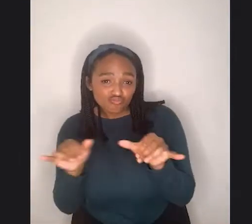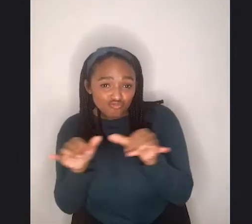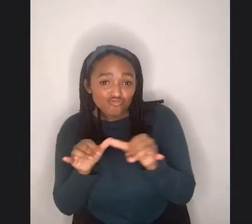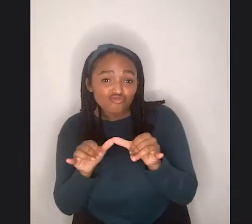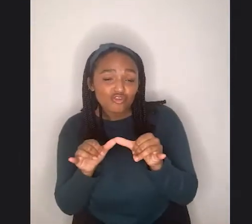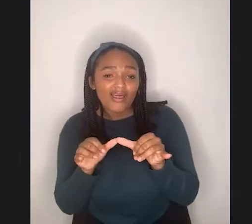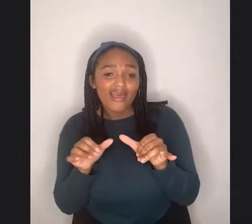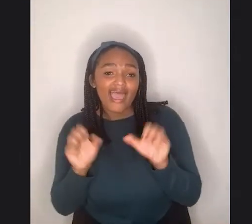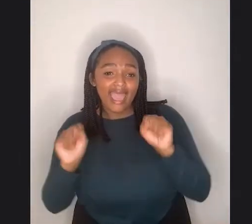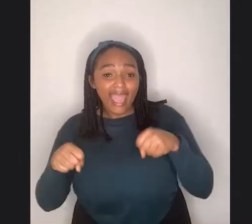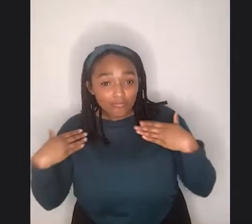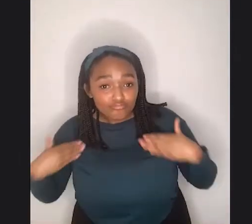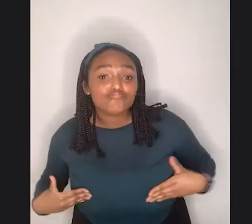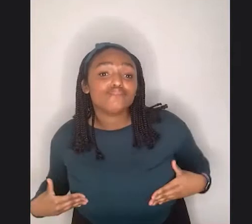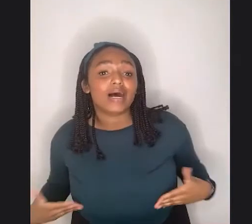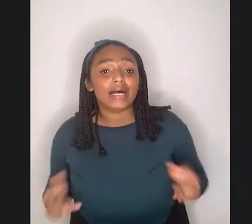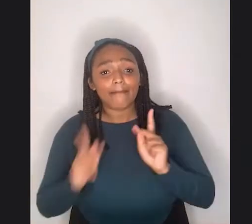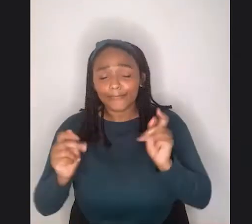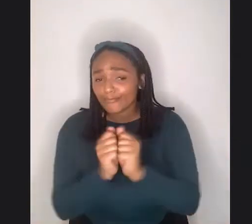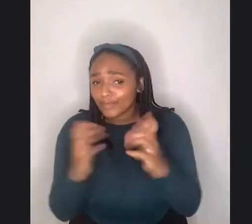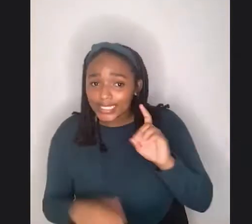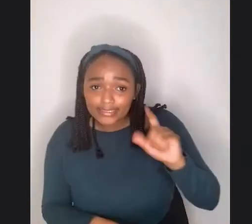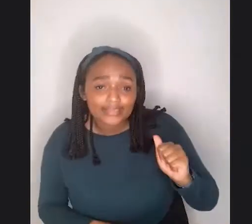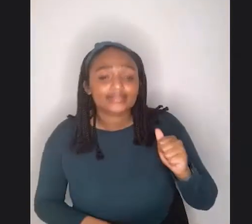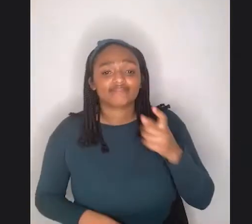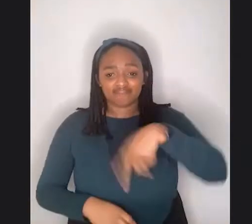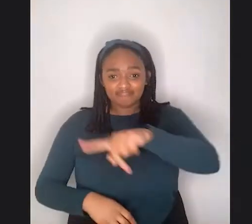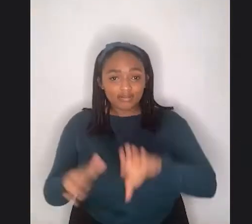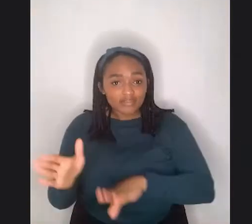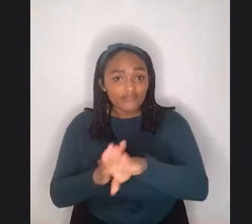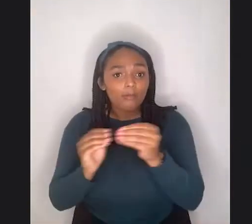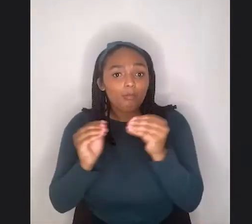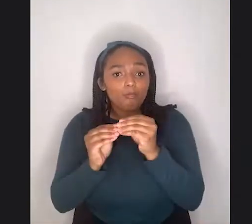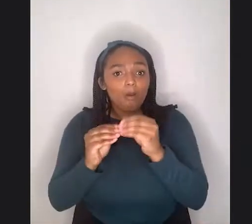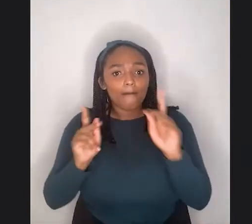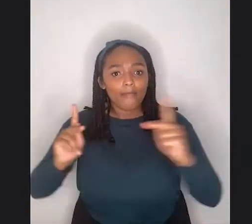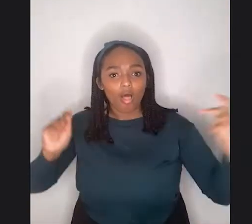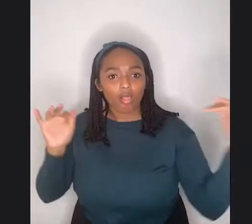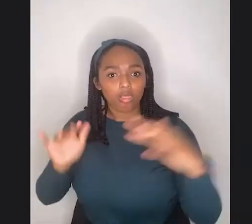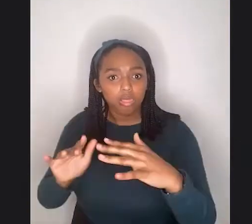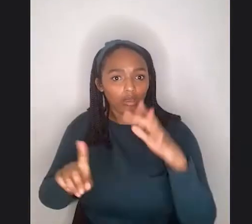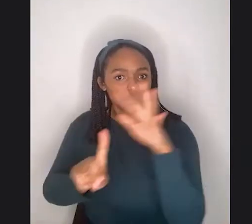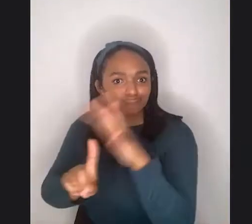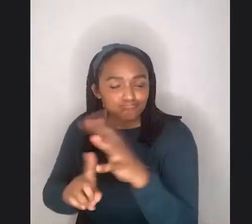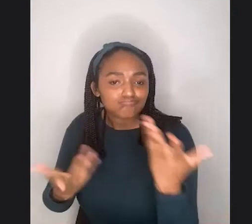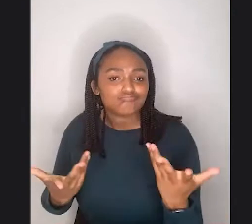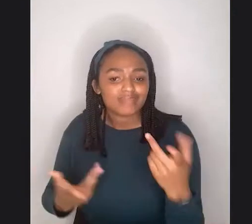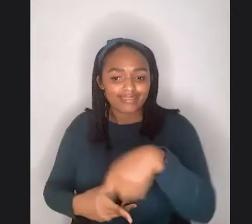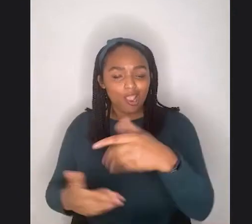forefront because they've been able to develop larger followings just because they are closer to the beauty norm. Um,